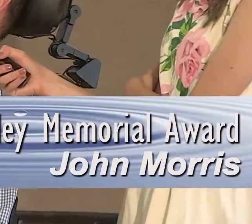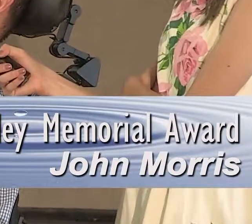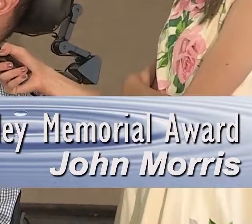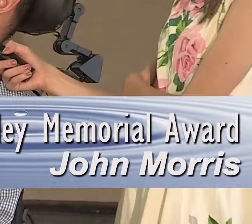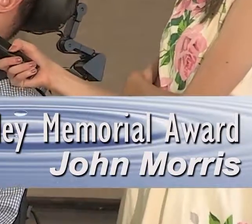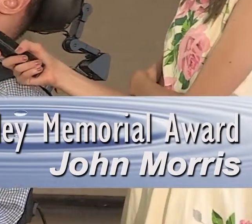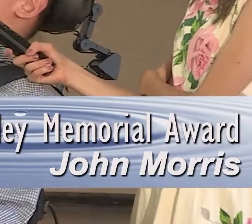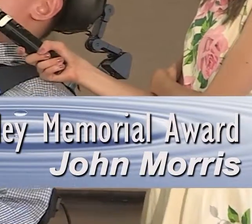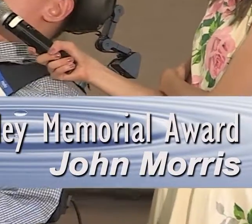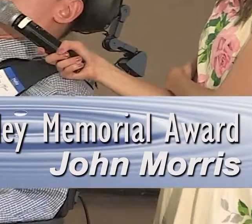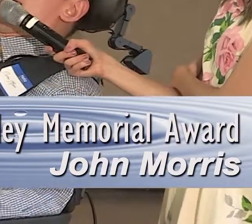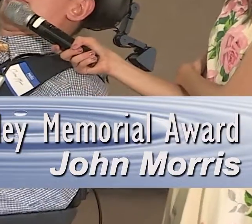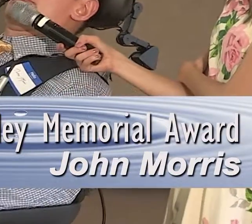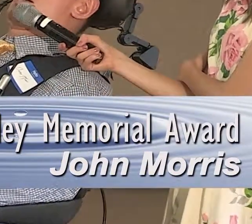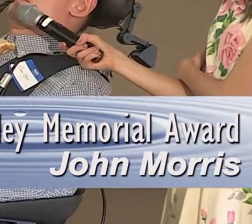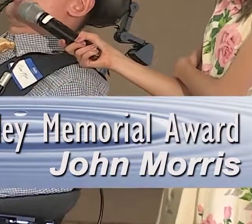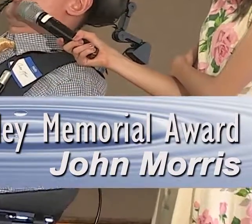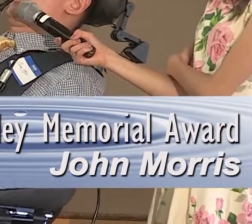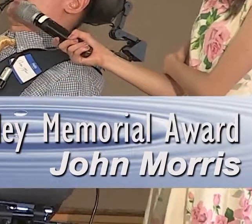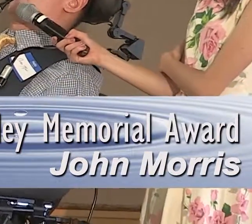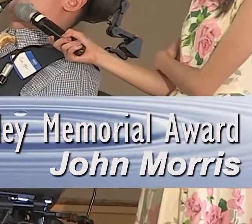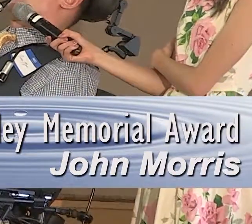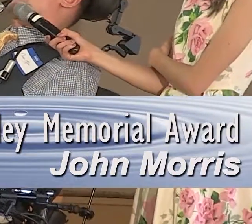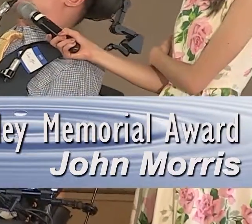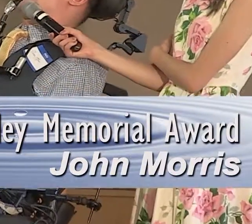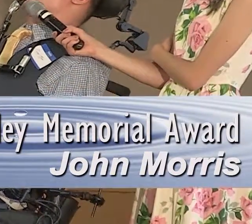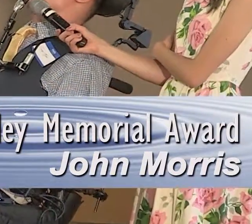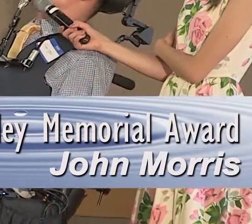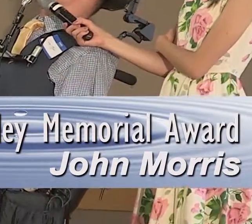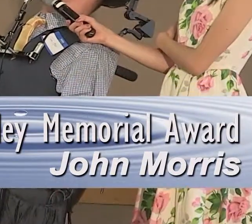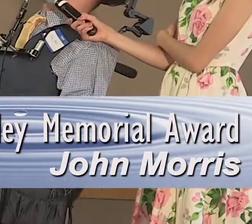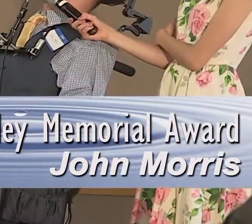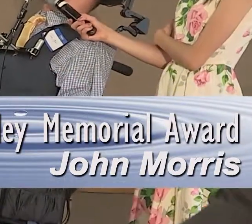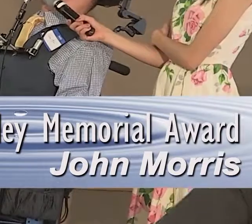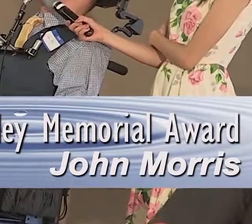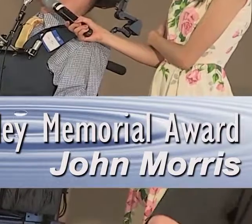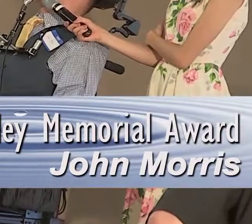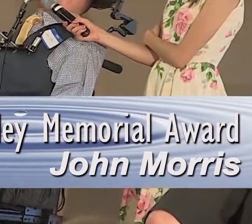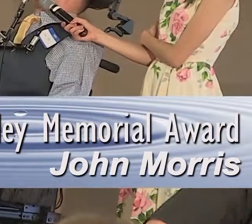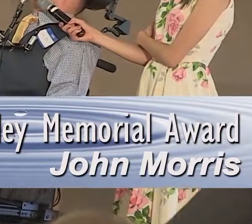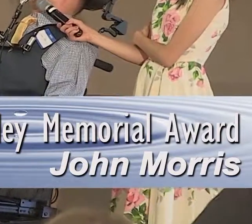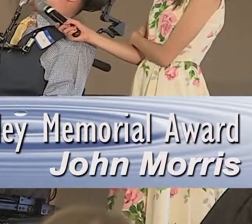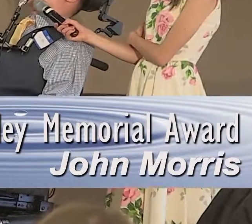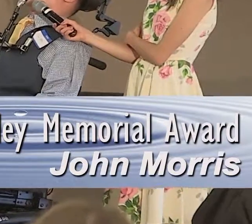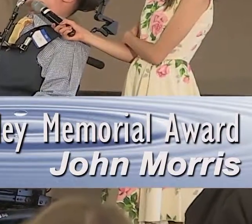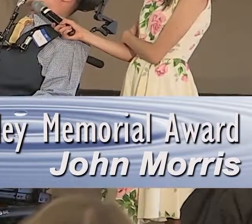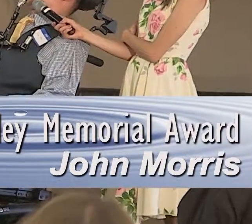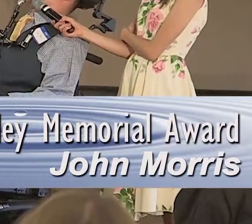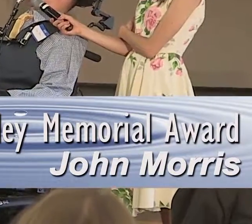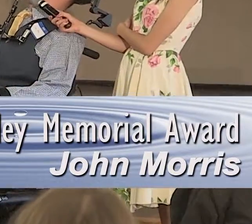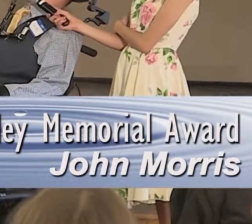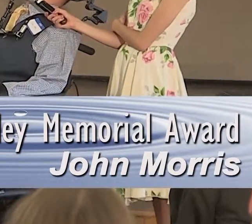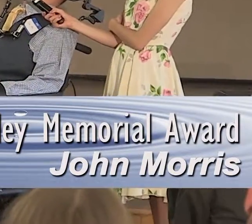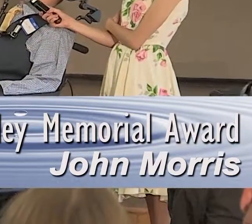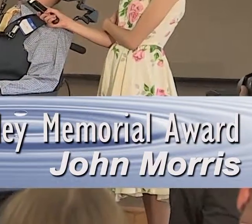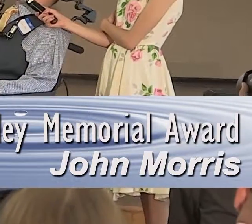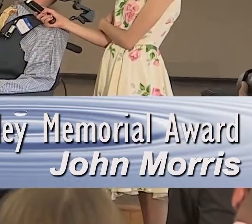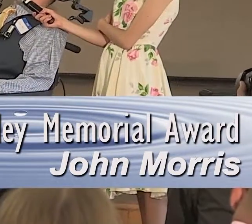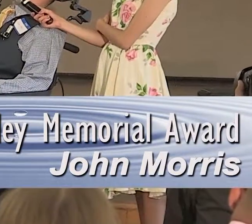know this. You made my quality of life that much better for making access to the disability downtown area.